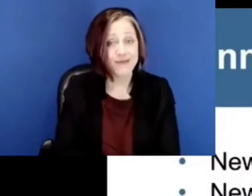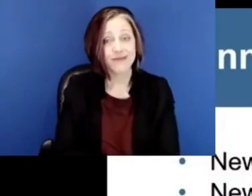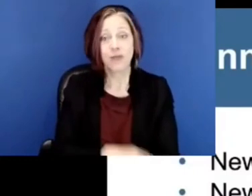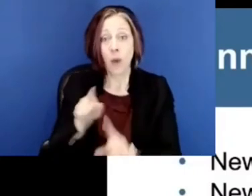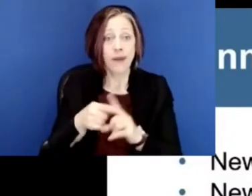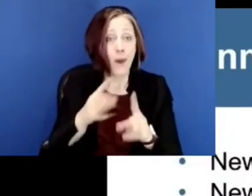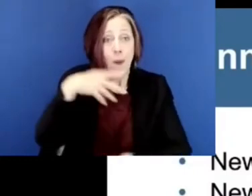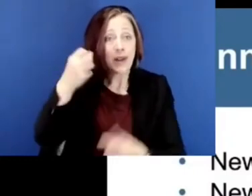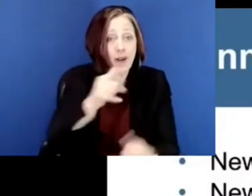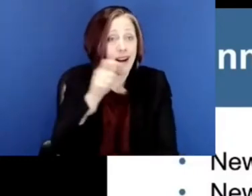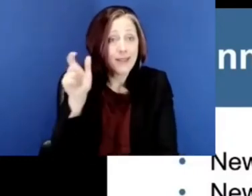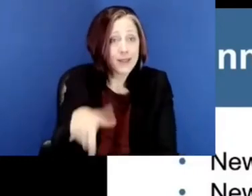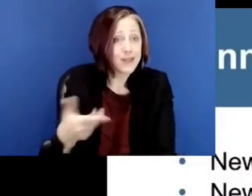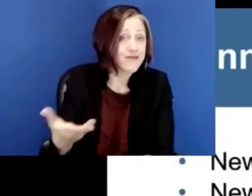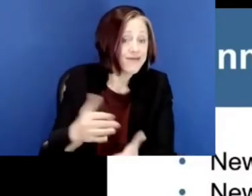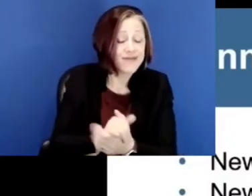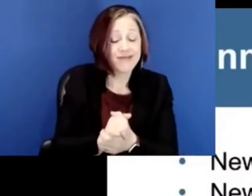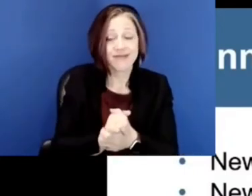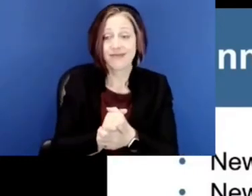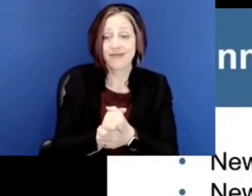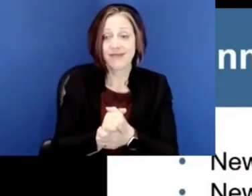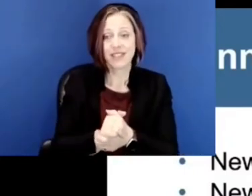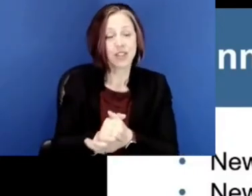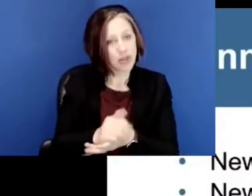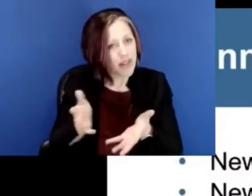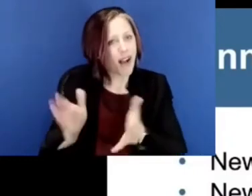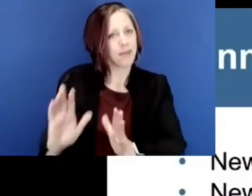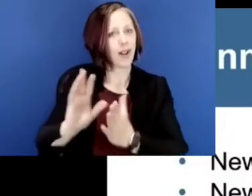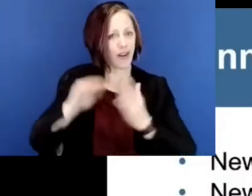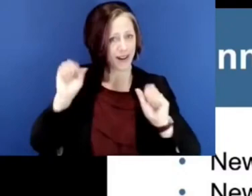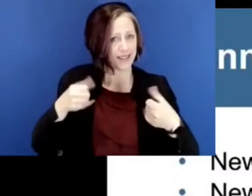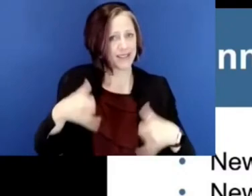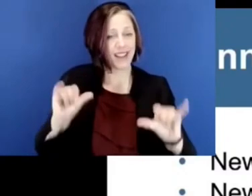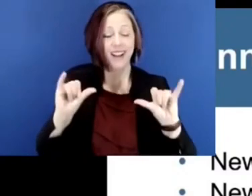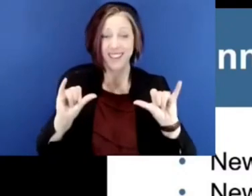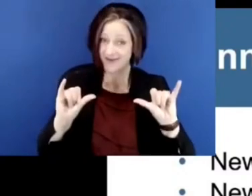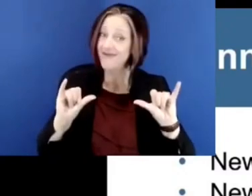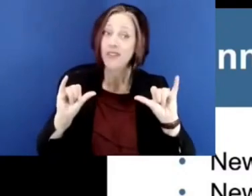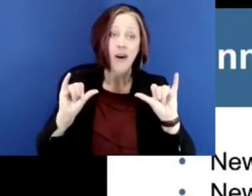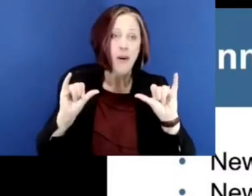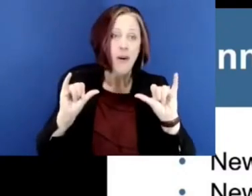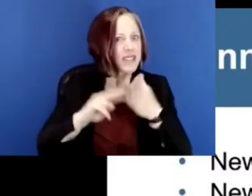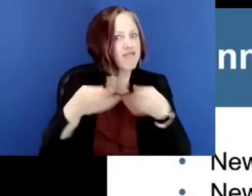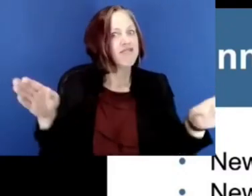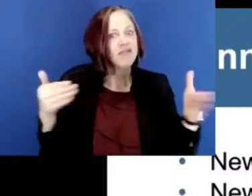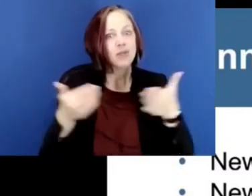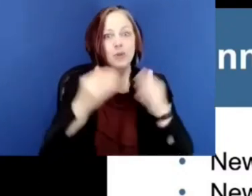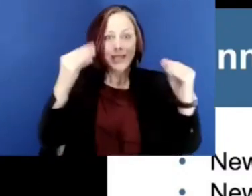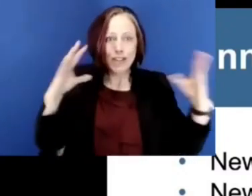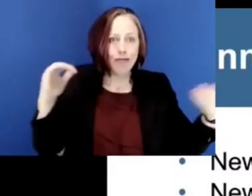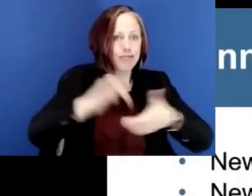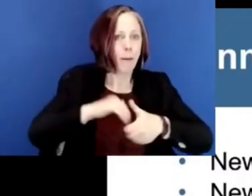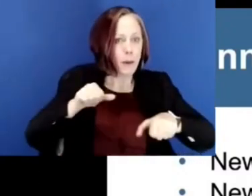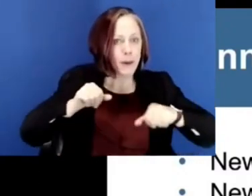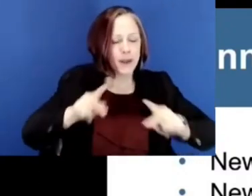particularly as they get older, to enable them to learn. And that's also opened up new time for